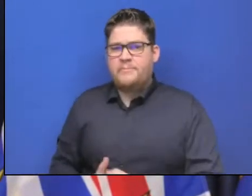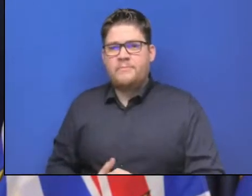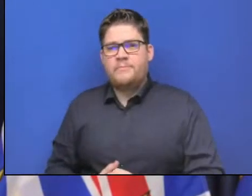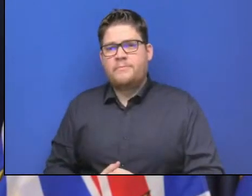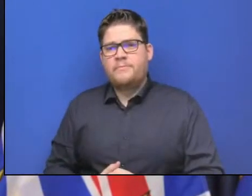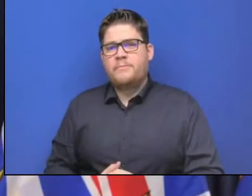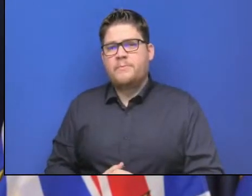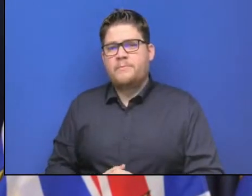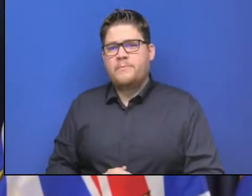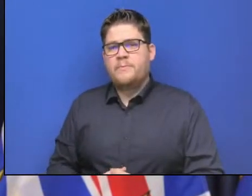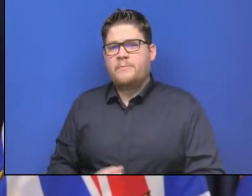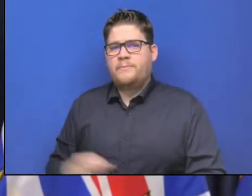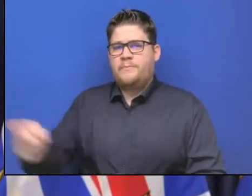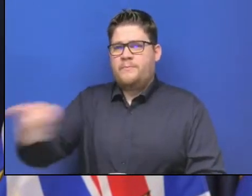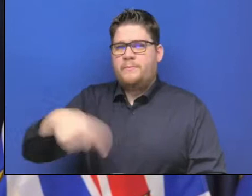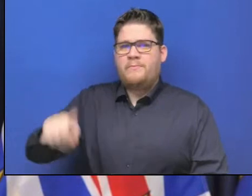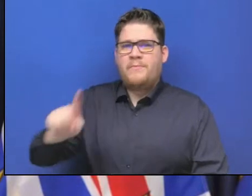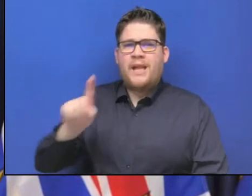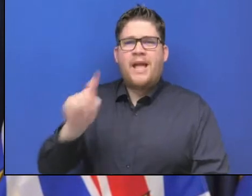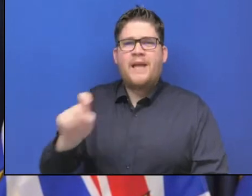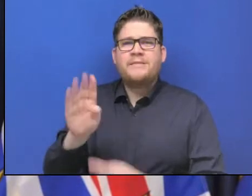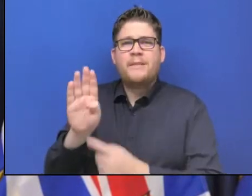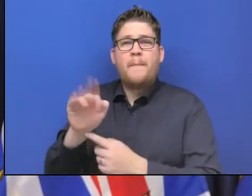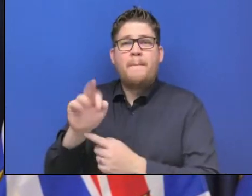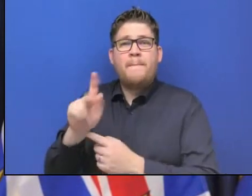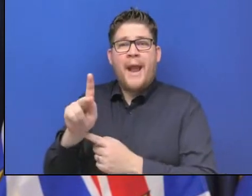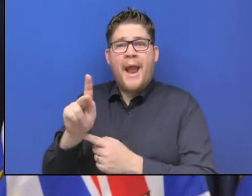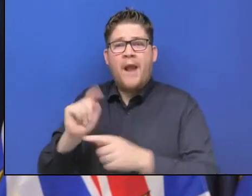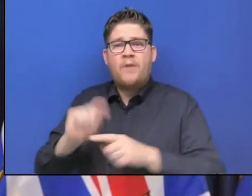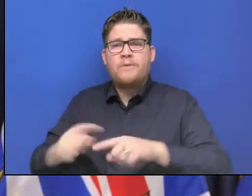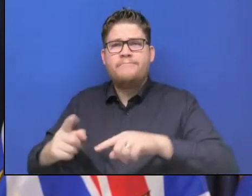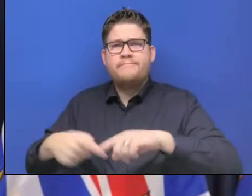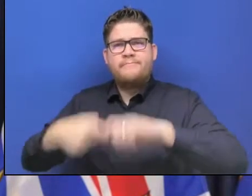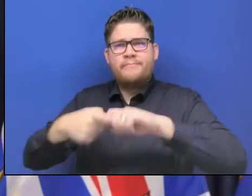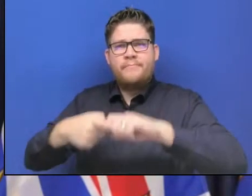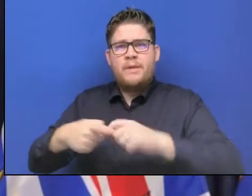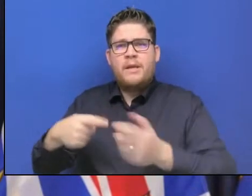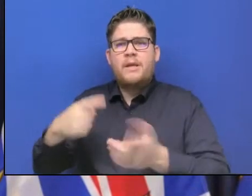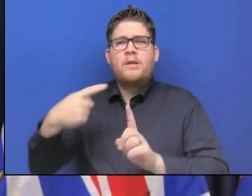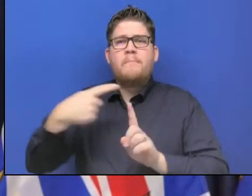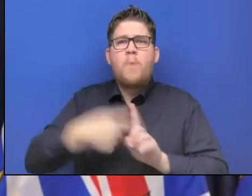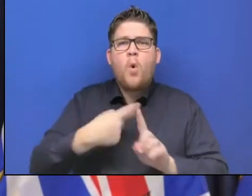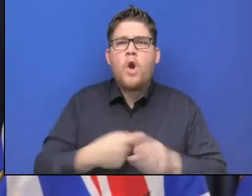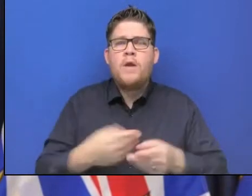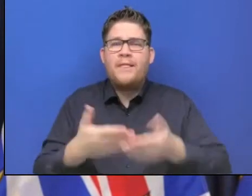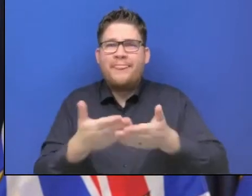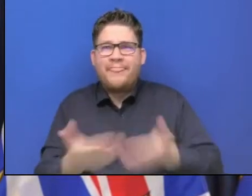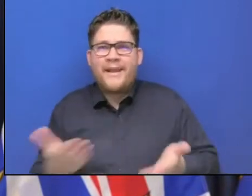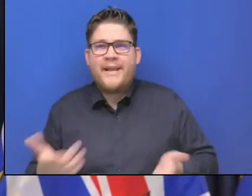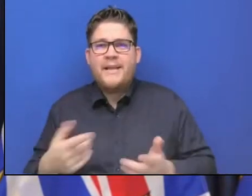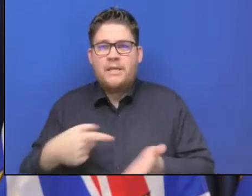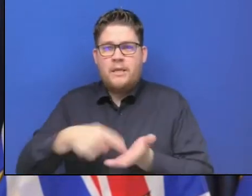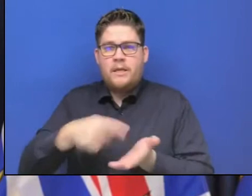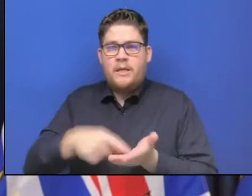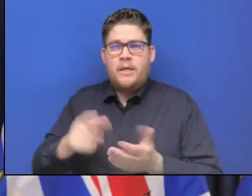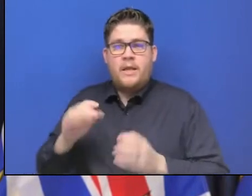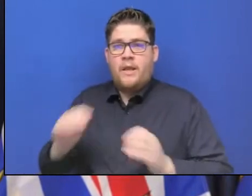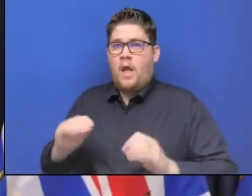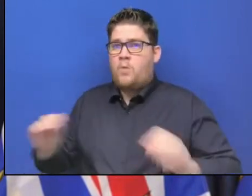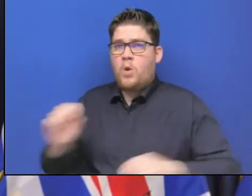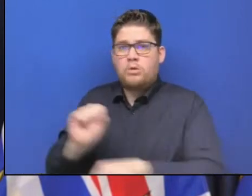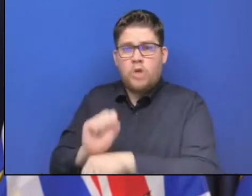six months with no interest. As they are now jobless and homeless. So is the government thinking about that?